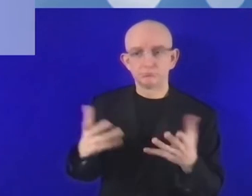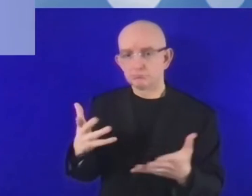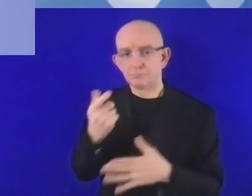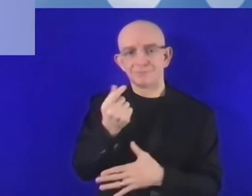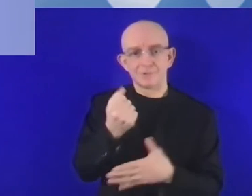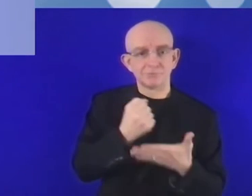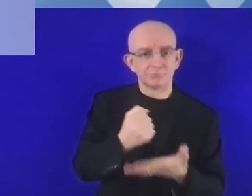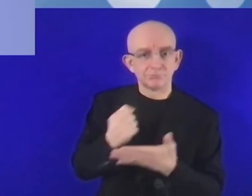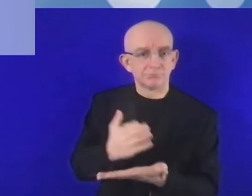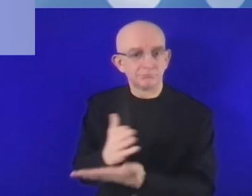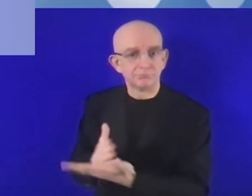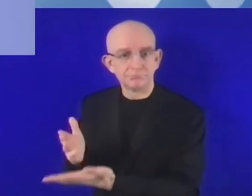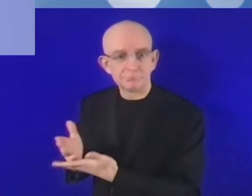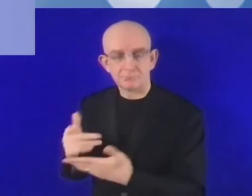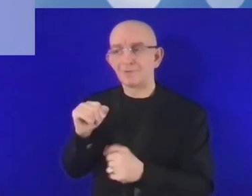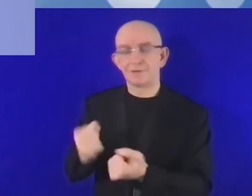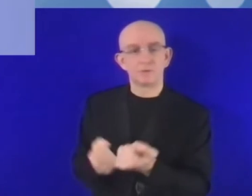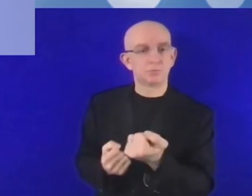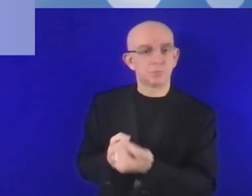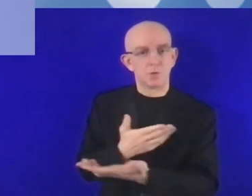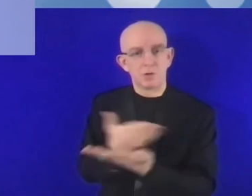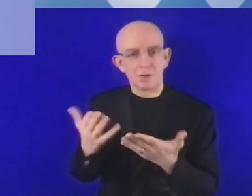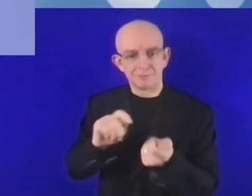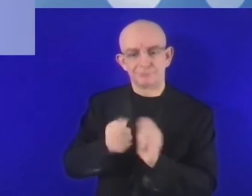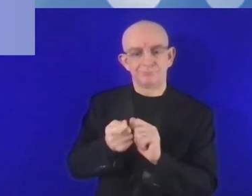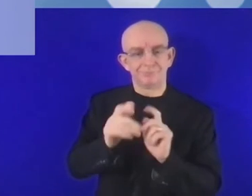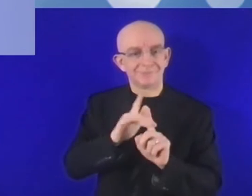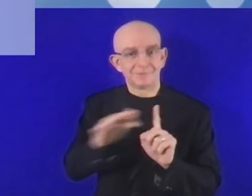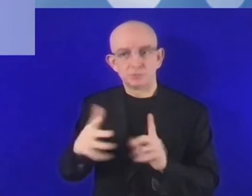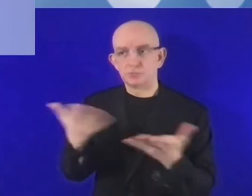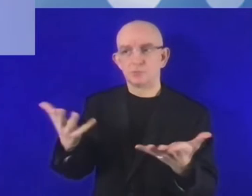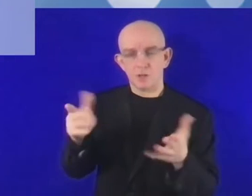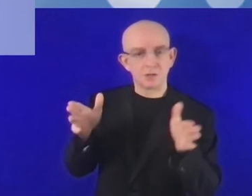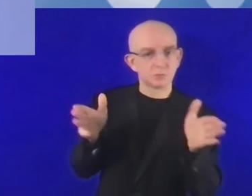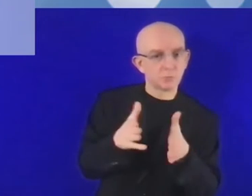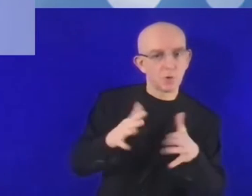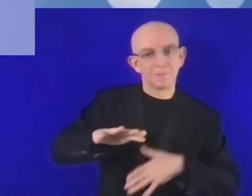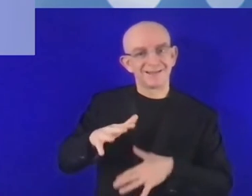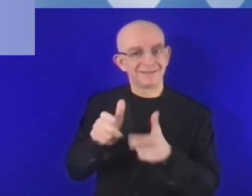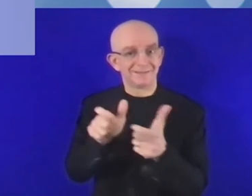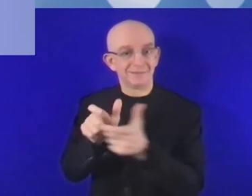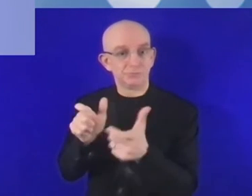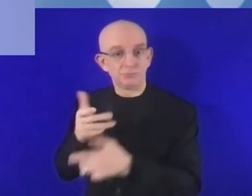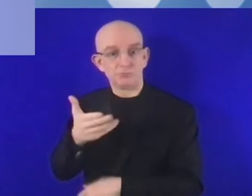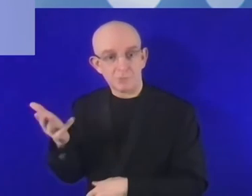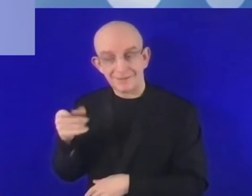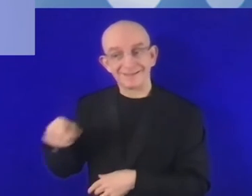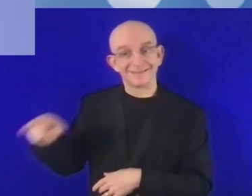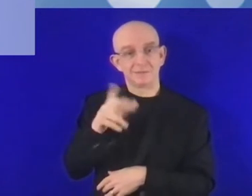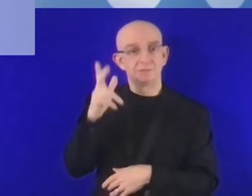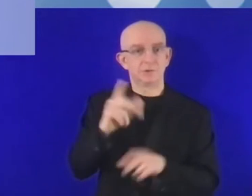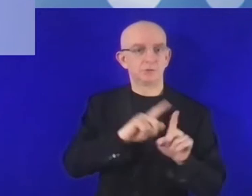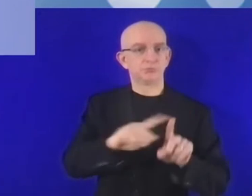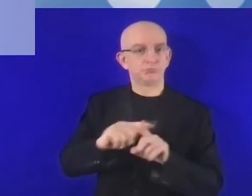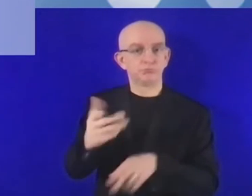choose from. And, however, looking at the broader market perspective, we observed the